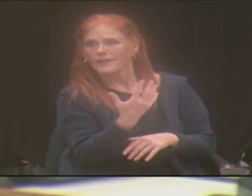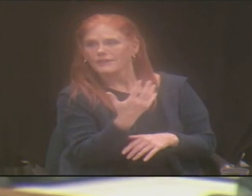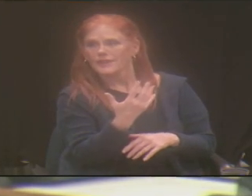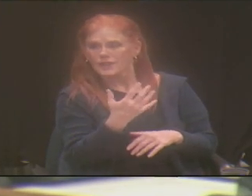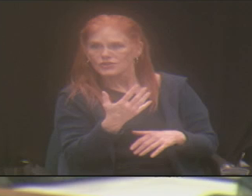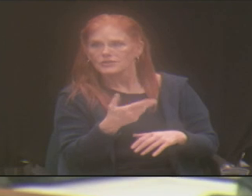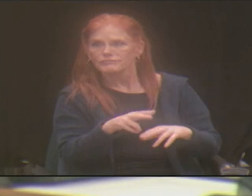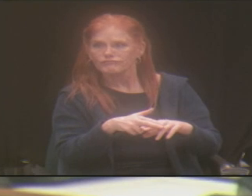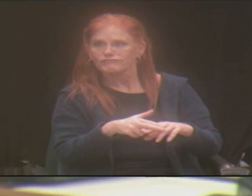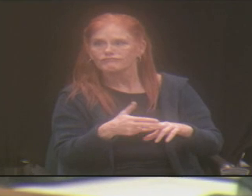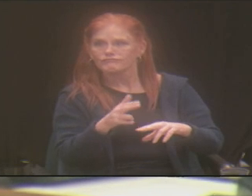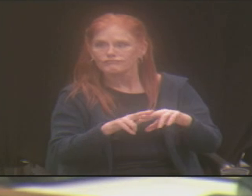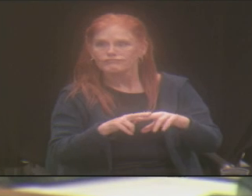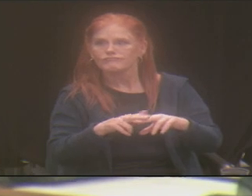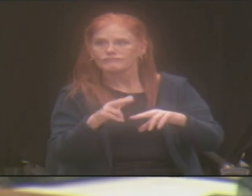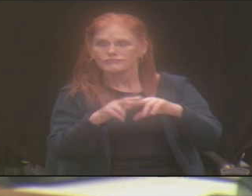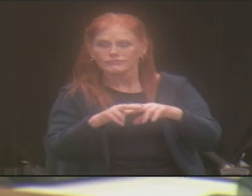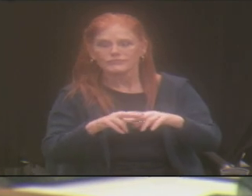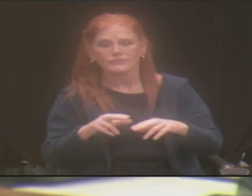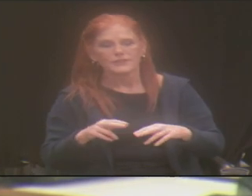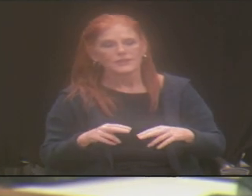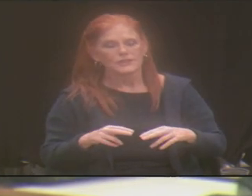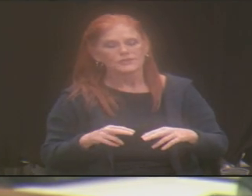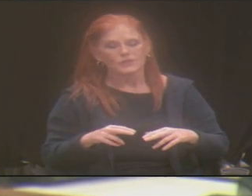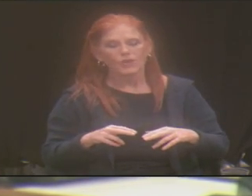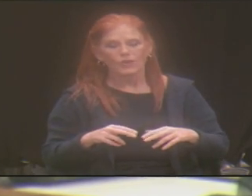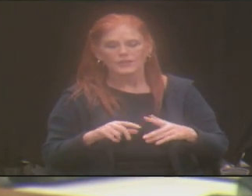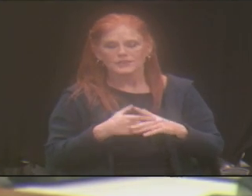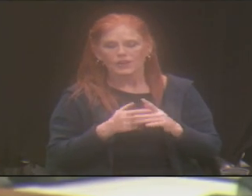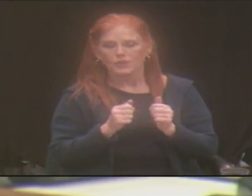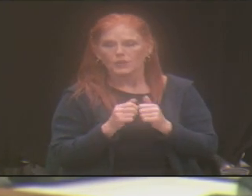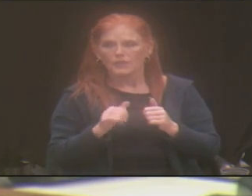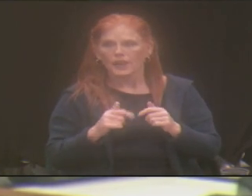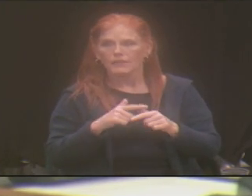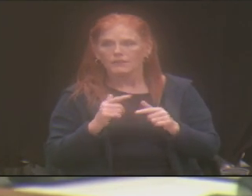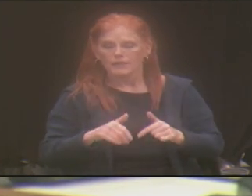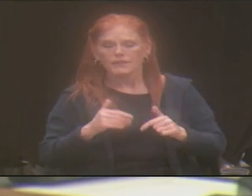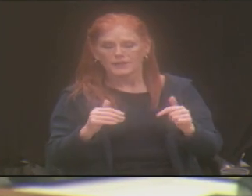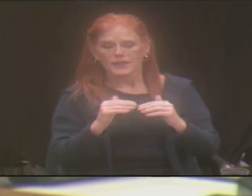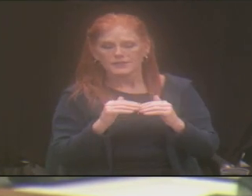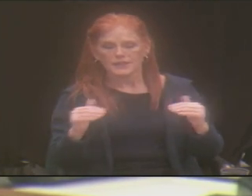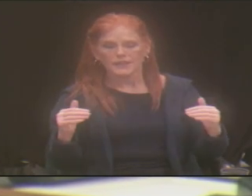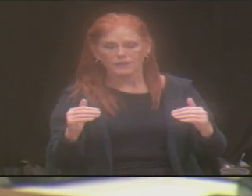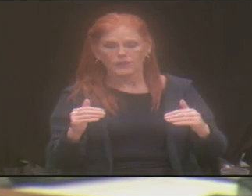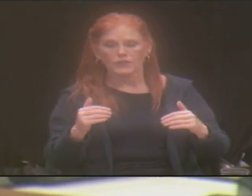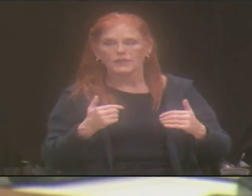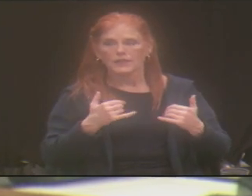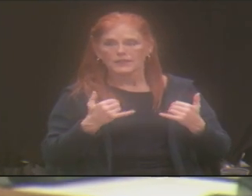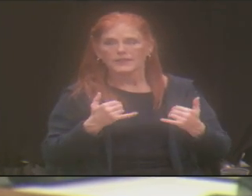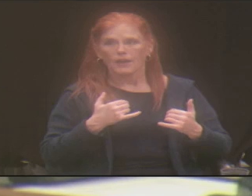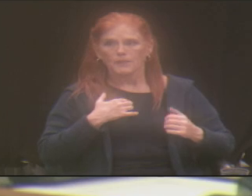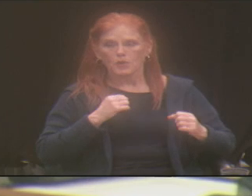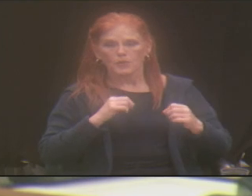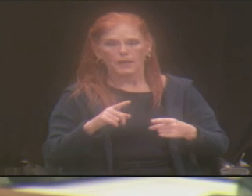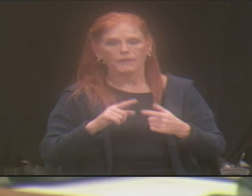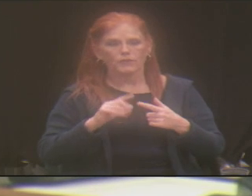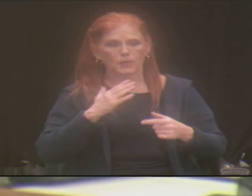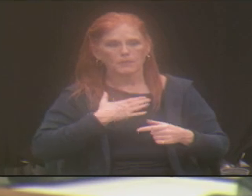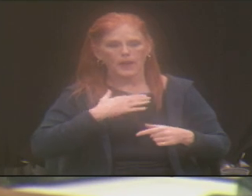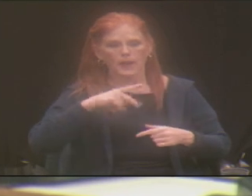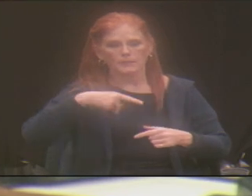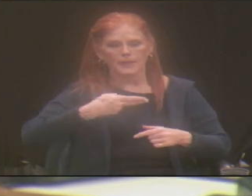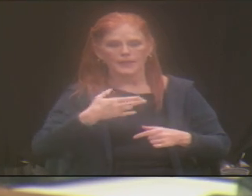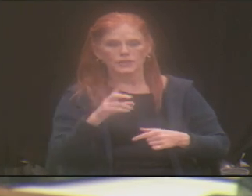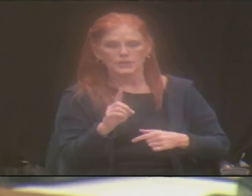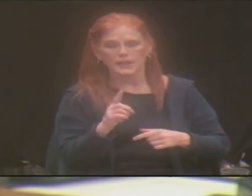just began to grow from there. And then the next level was I'm going back for my doctorate. And